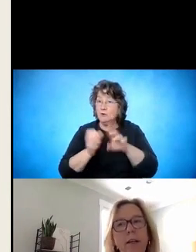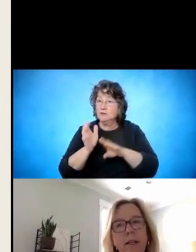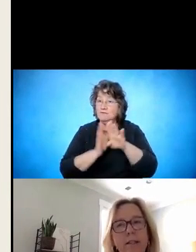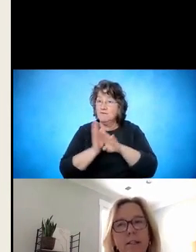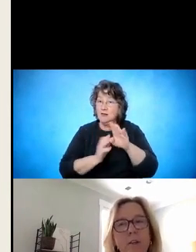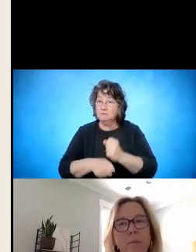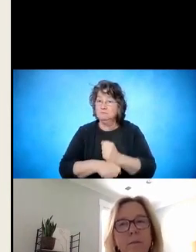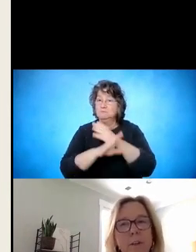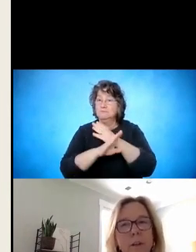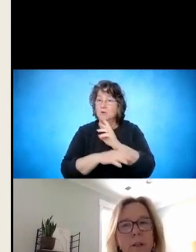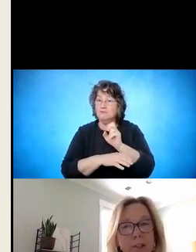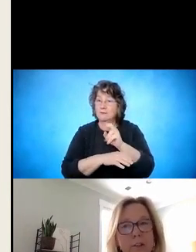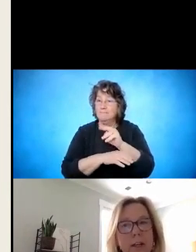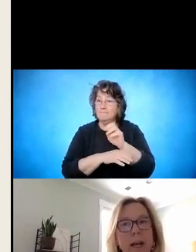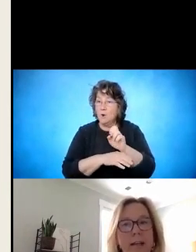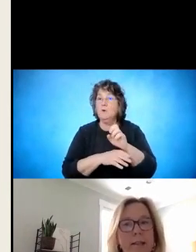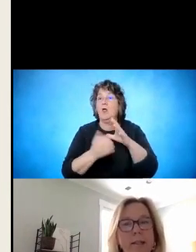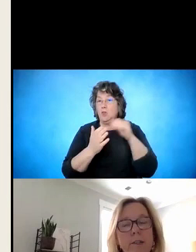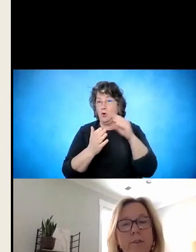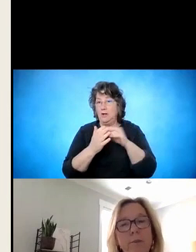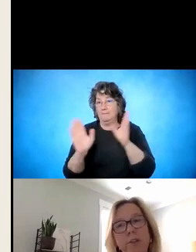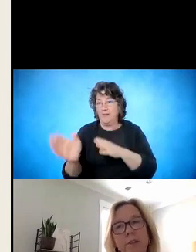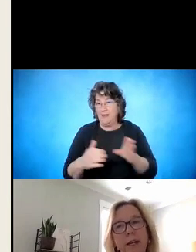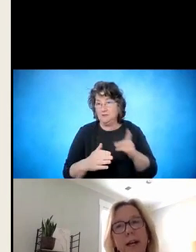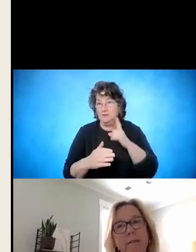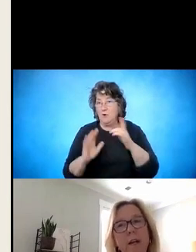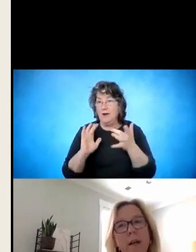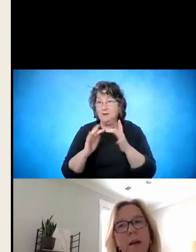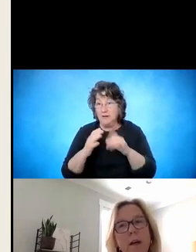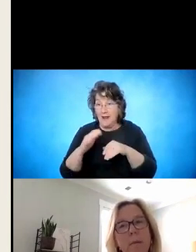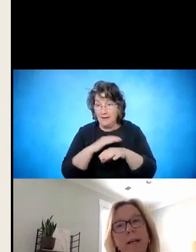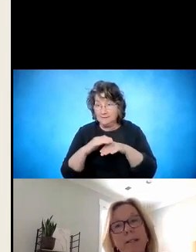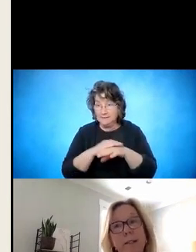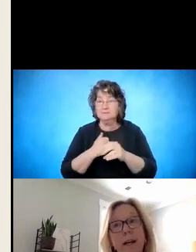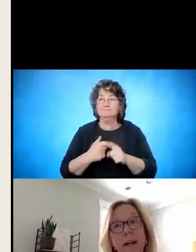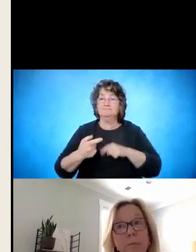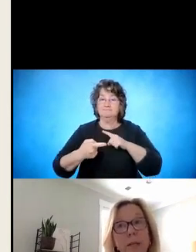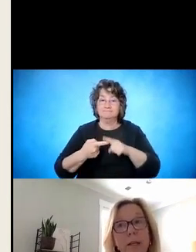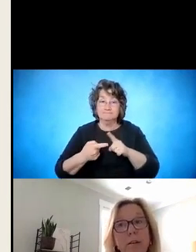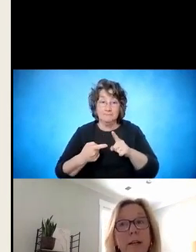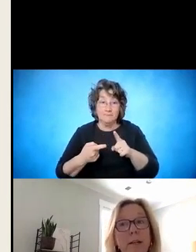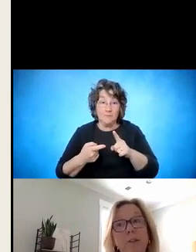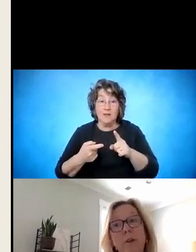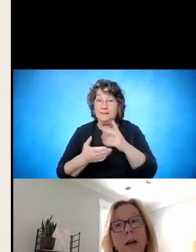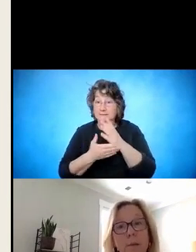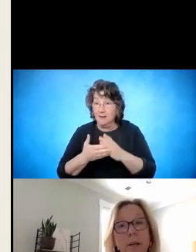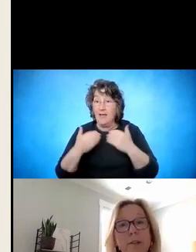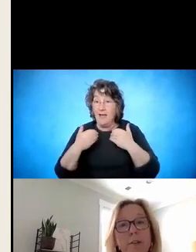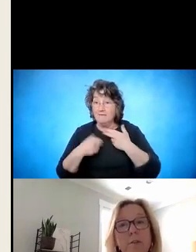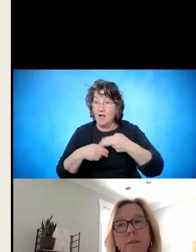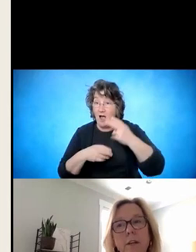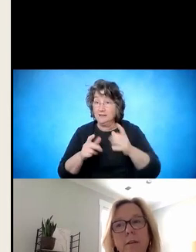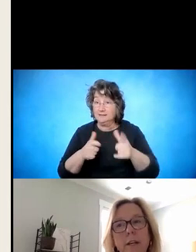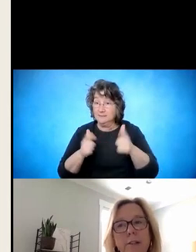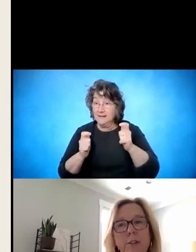along a continuum of internet access from students that have access to high-speed internet, to a hybrid,